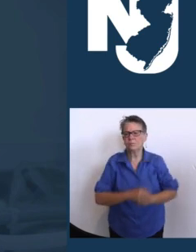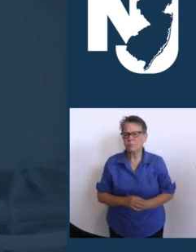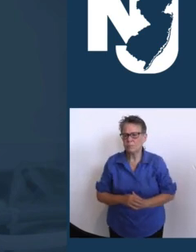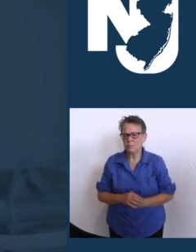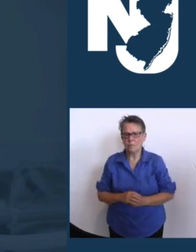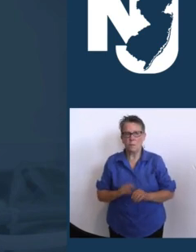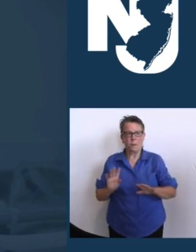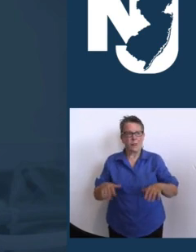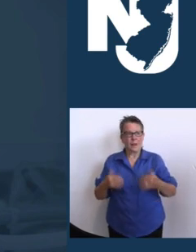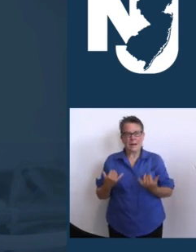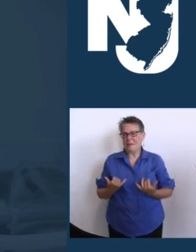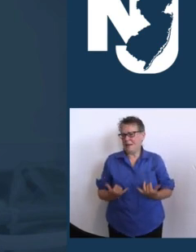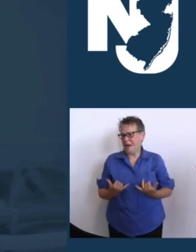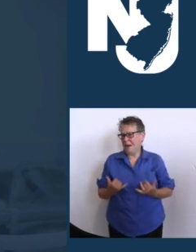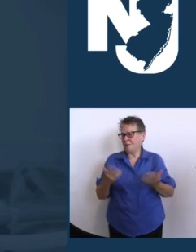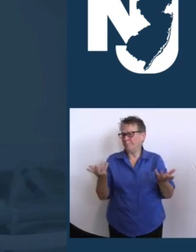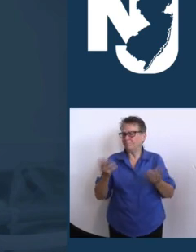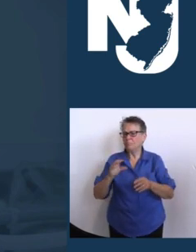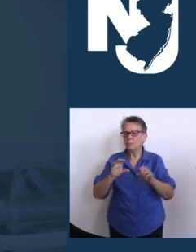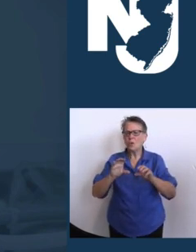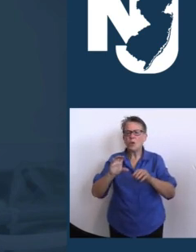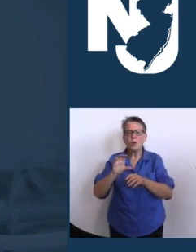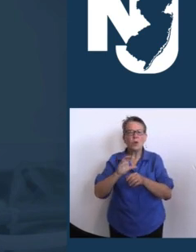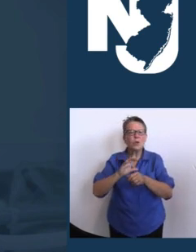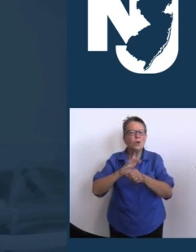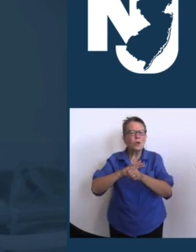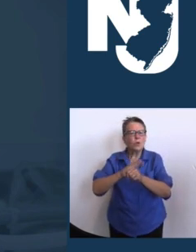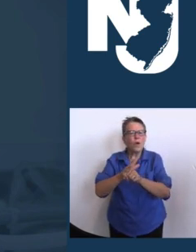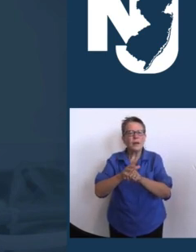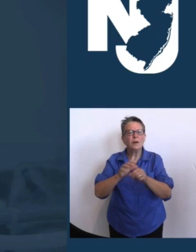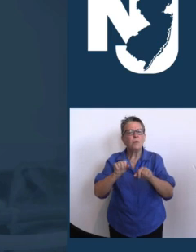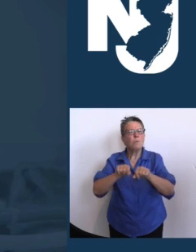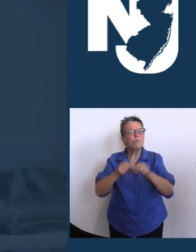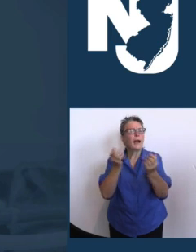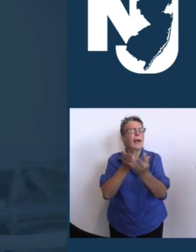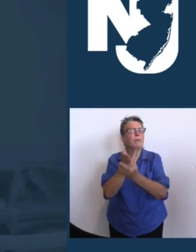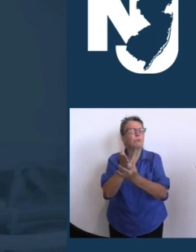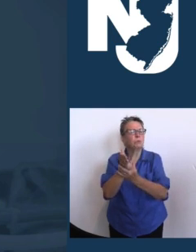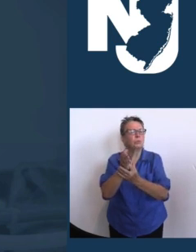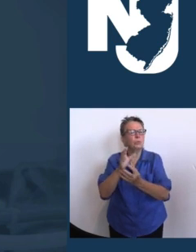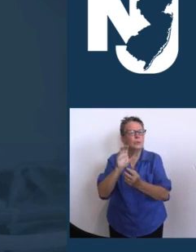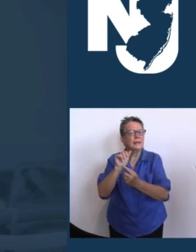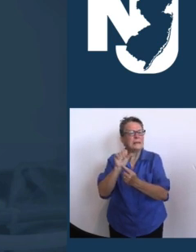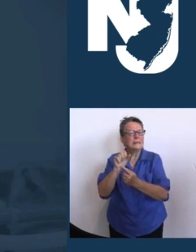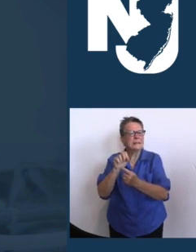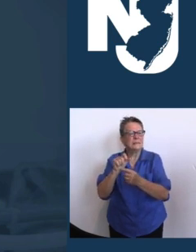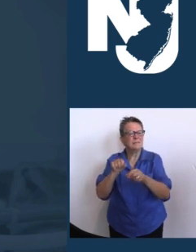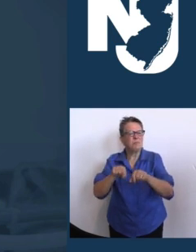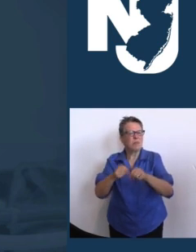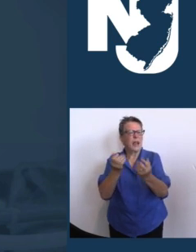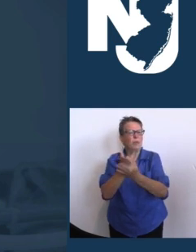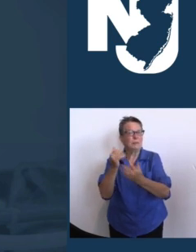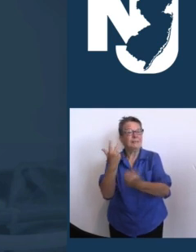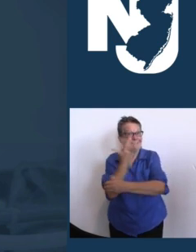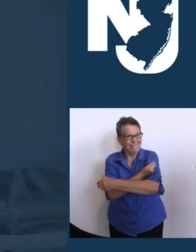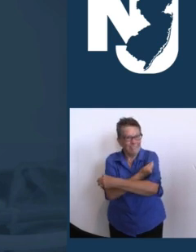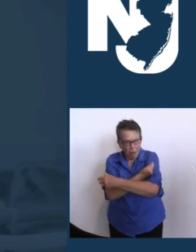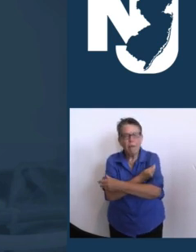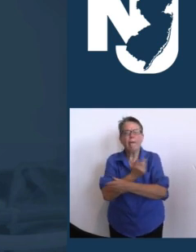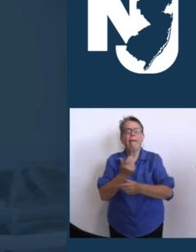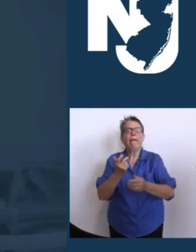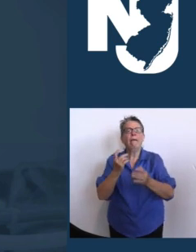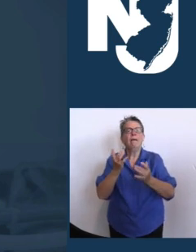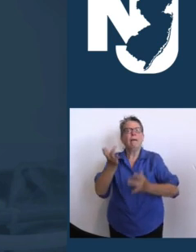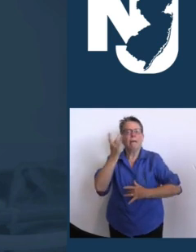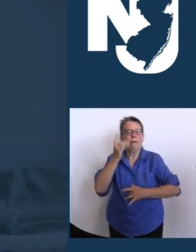do also have updated figures as they pertain to the breakthrough cases of individuals who are fully vaccinated by August 30th.